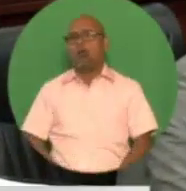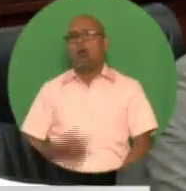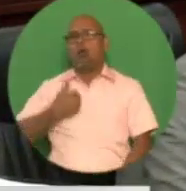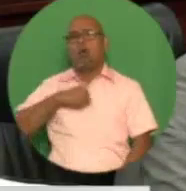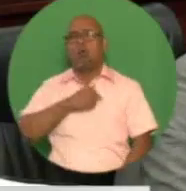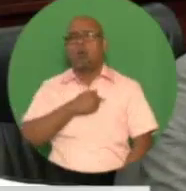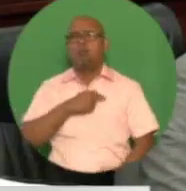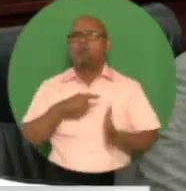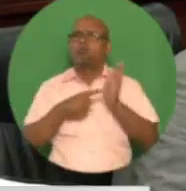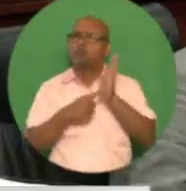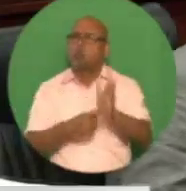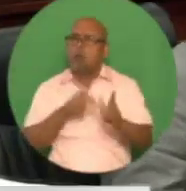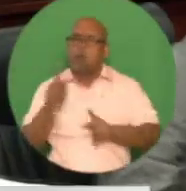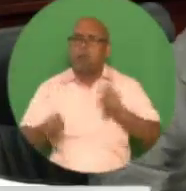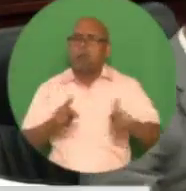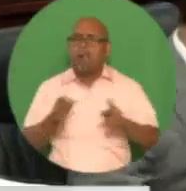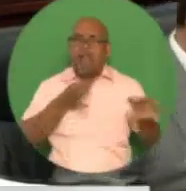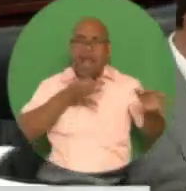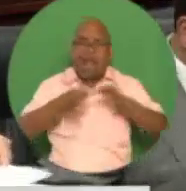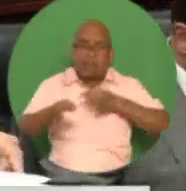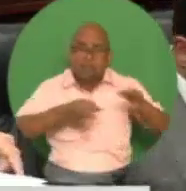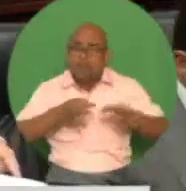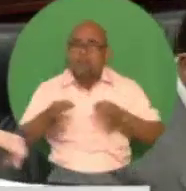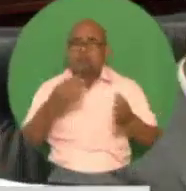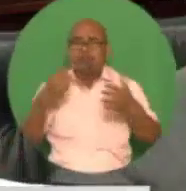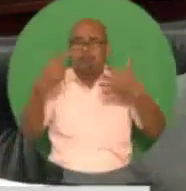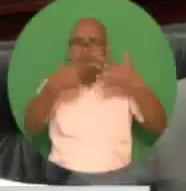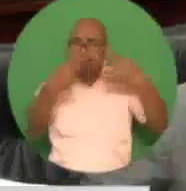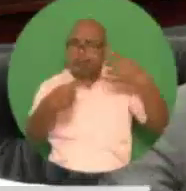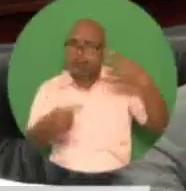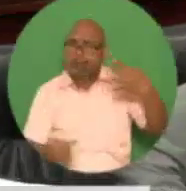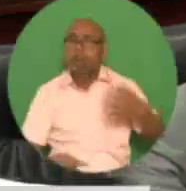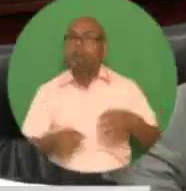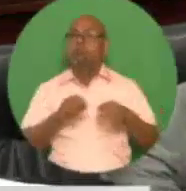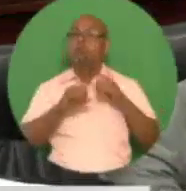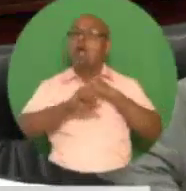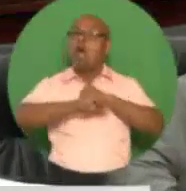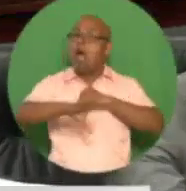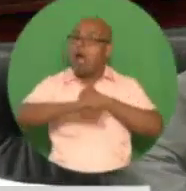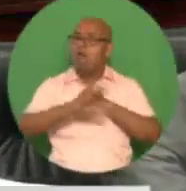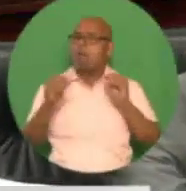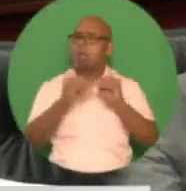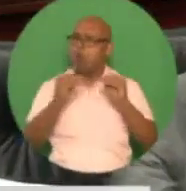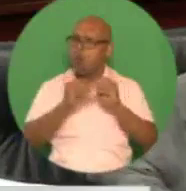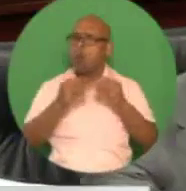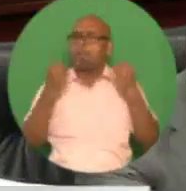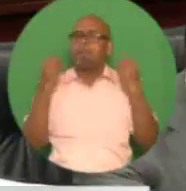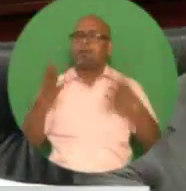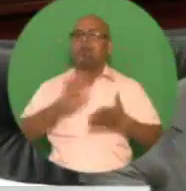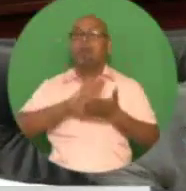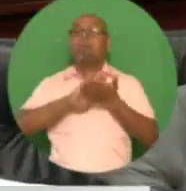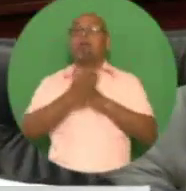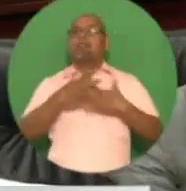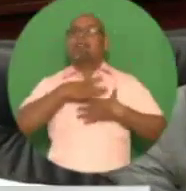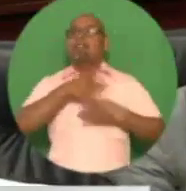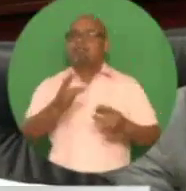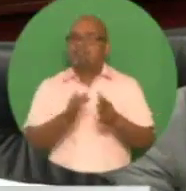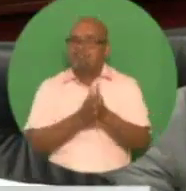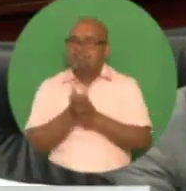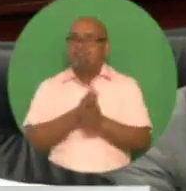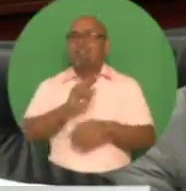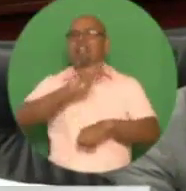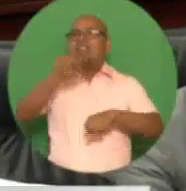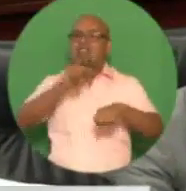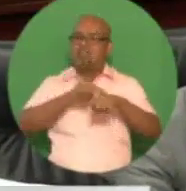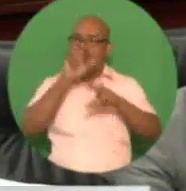supported by a well-targeted marketing and advertising campaign. It was no surprise to us that the Regional